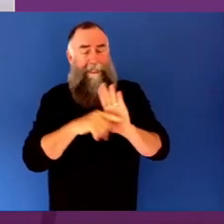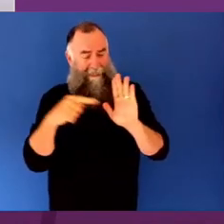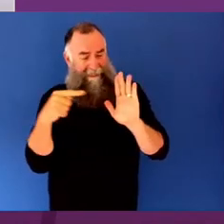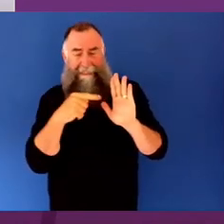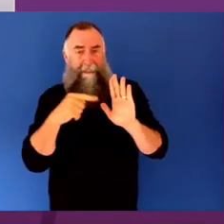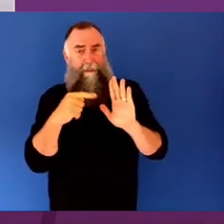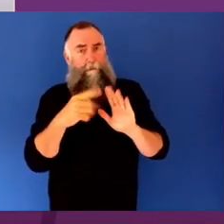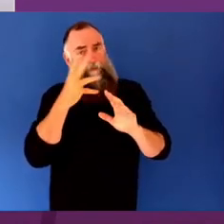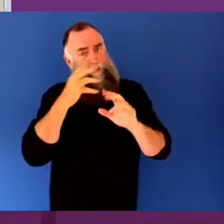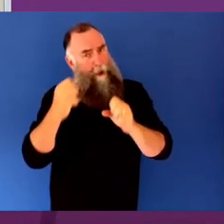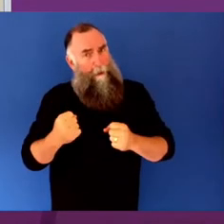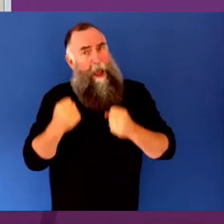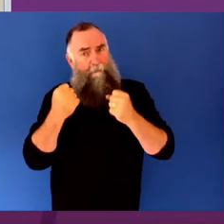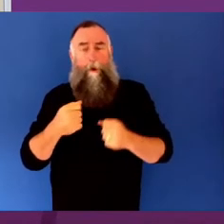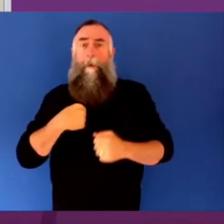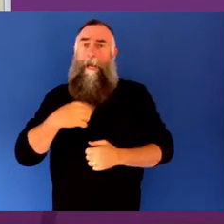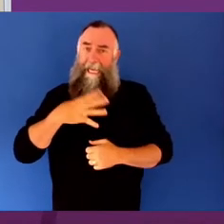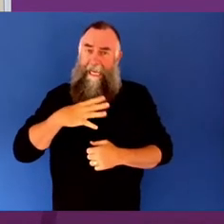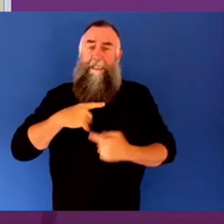time to be telling them.